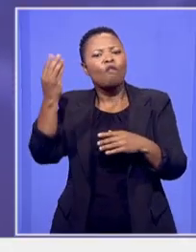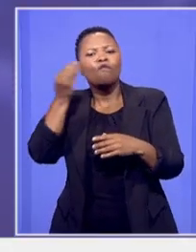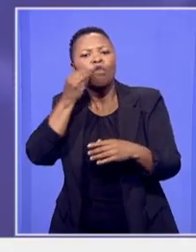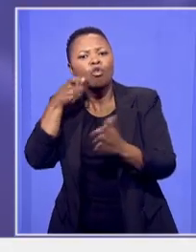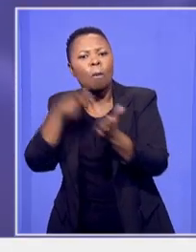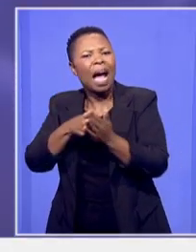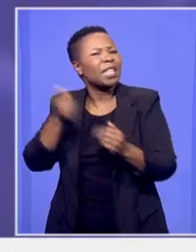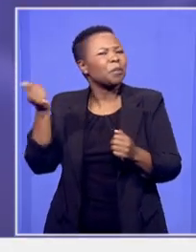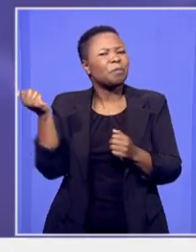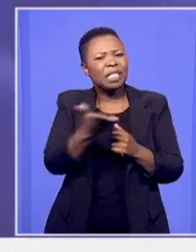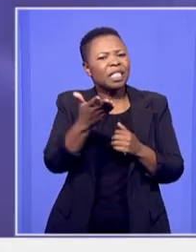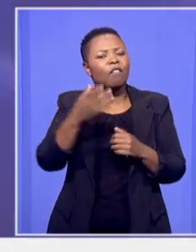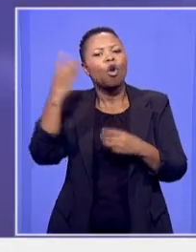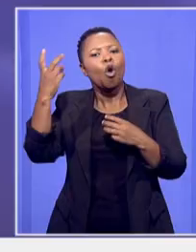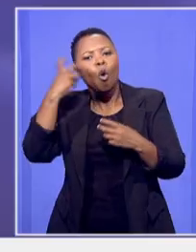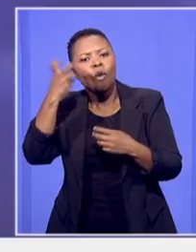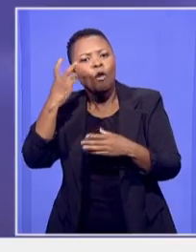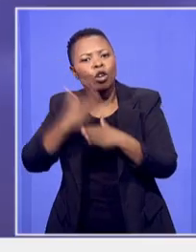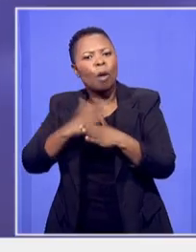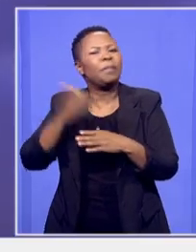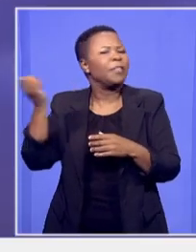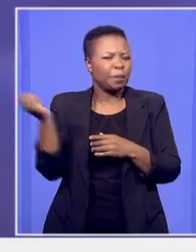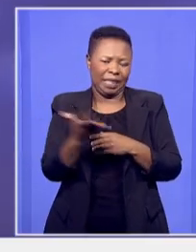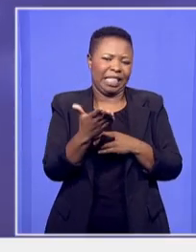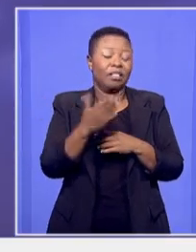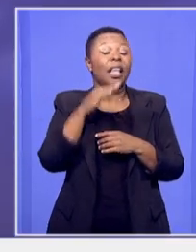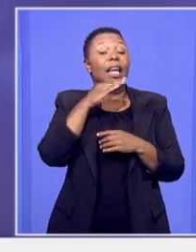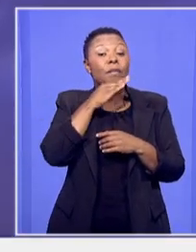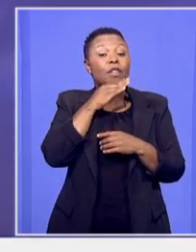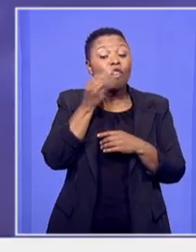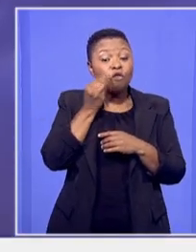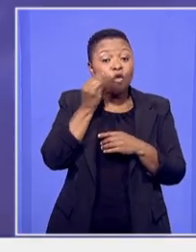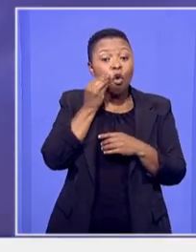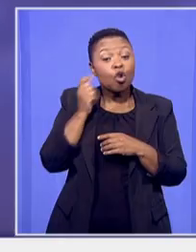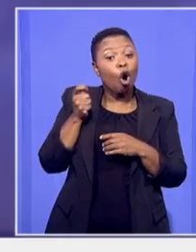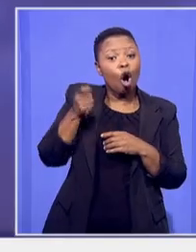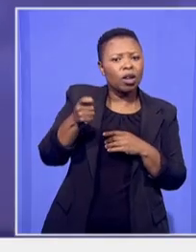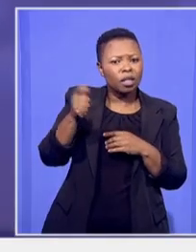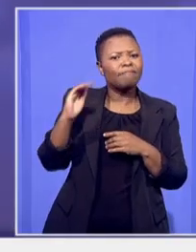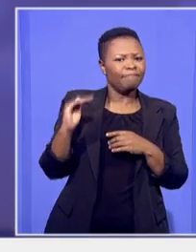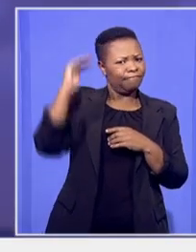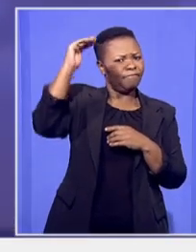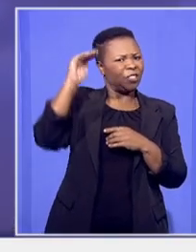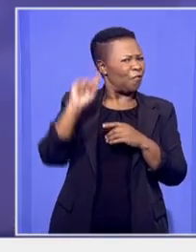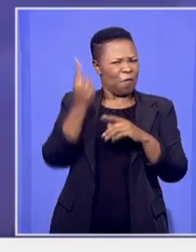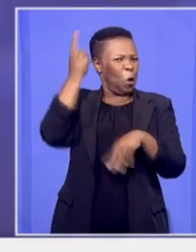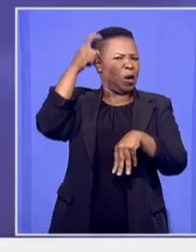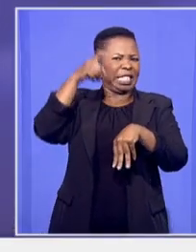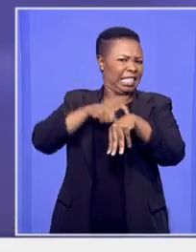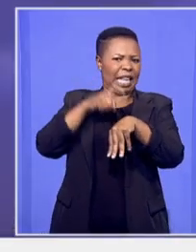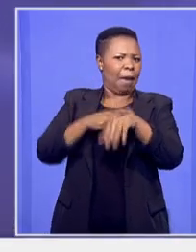this has meant that the cost of food has risen to unprecedented levels